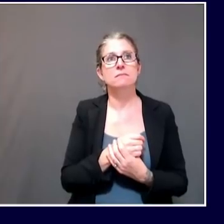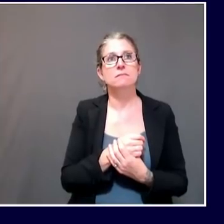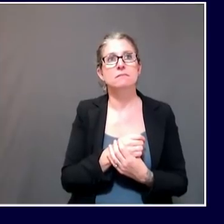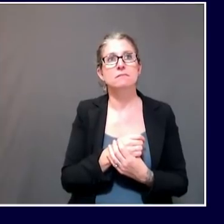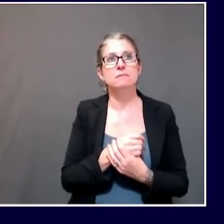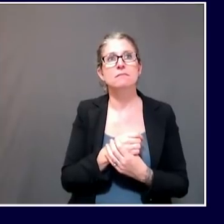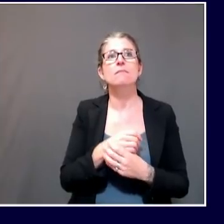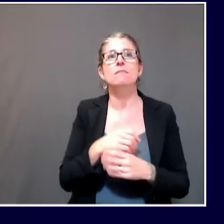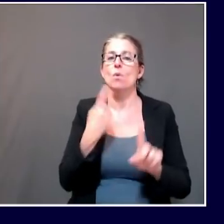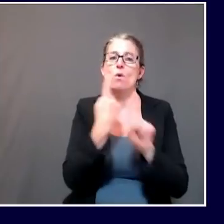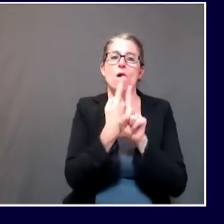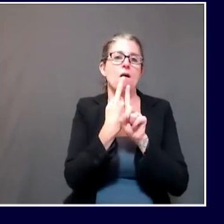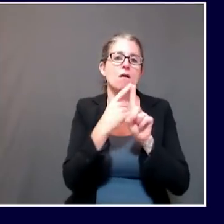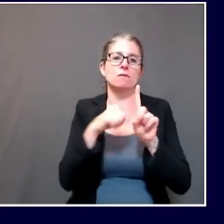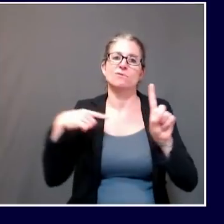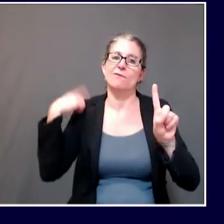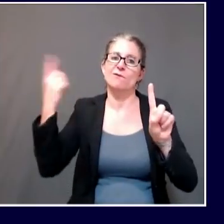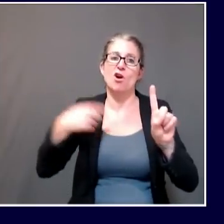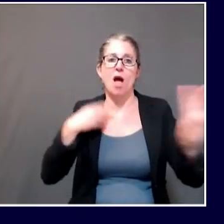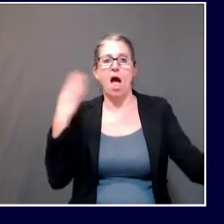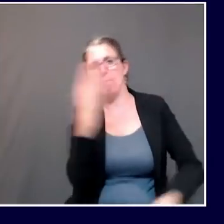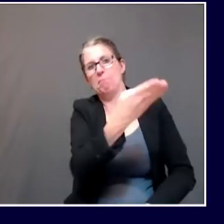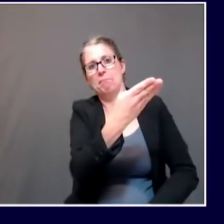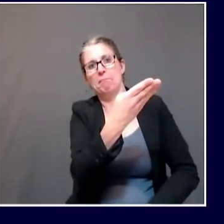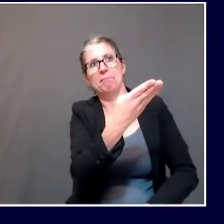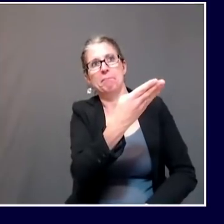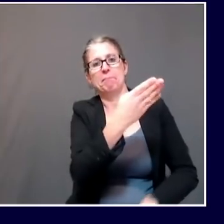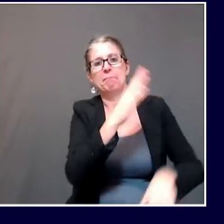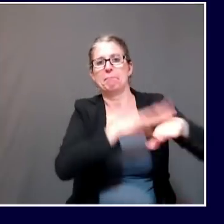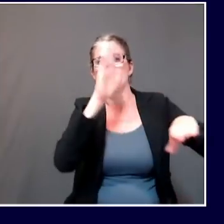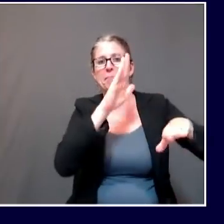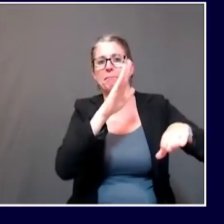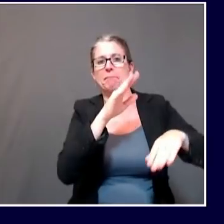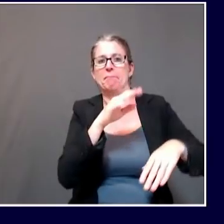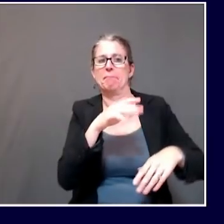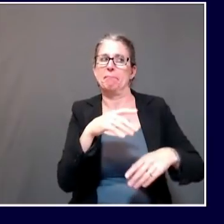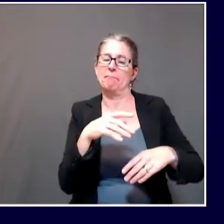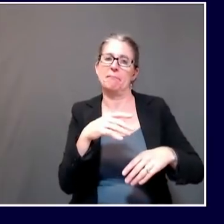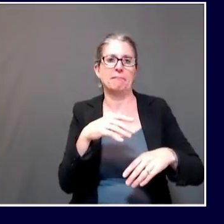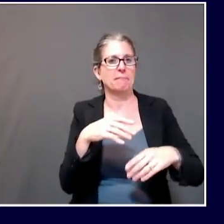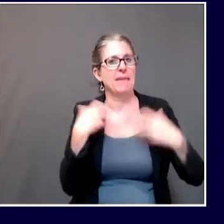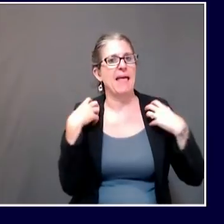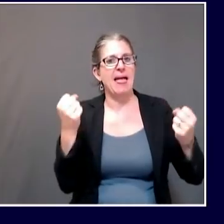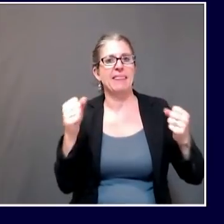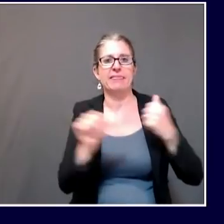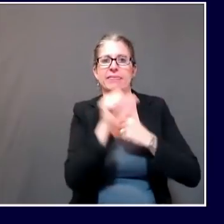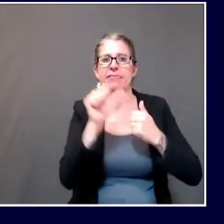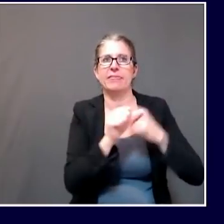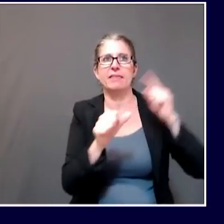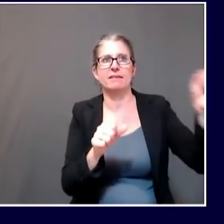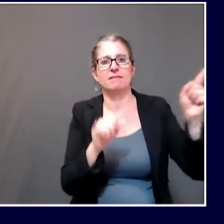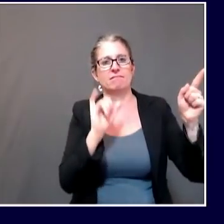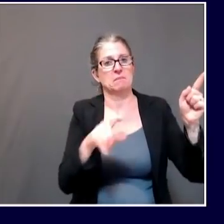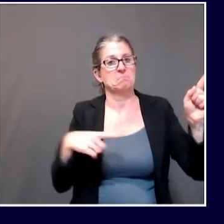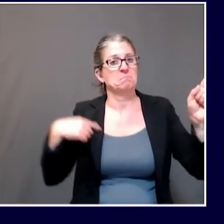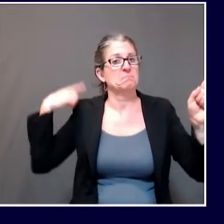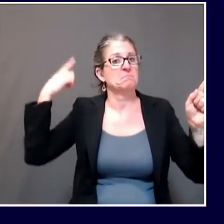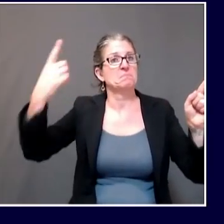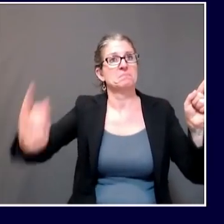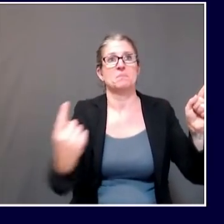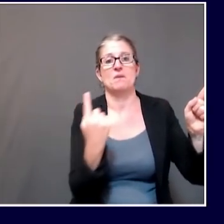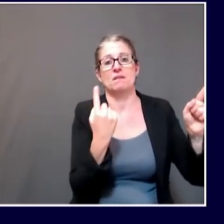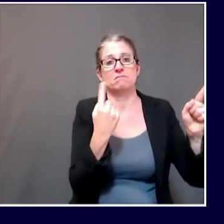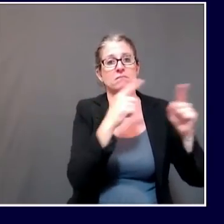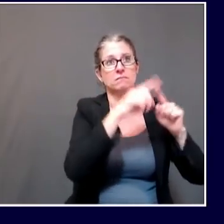reinstatement at the big moose in that was the, that was right up until right now, the, the main focus of our enforcement effort.